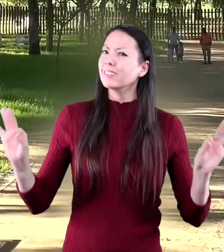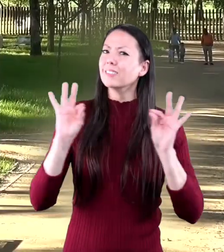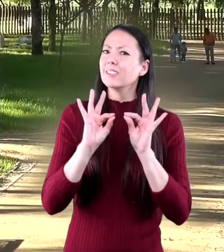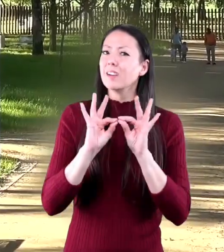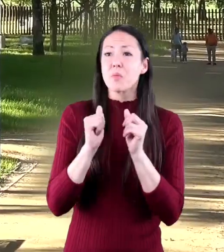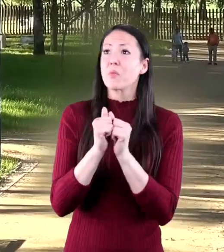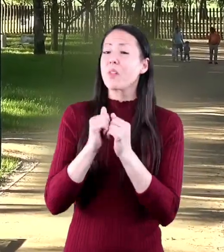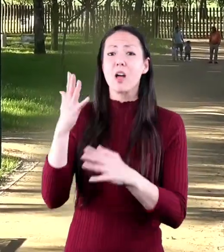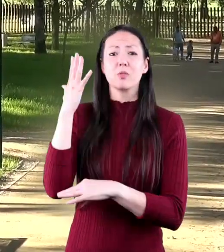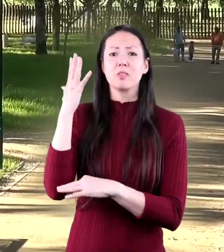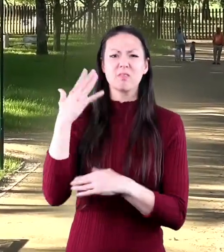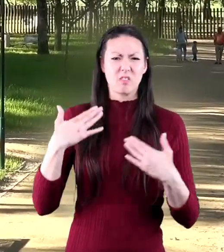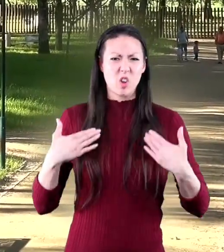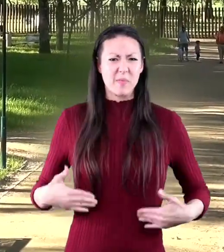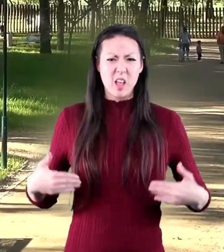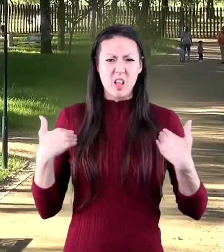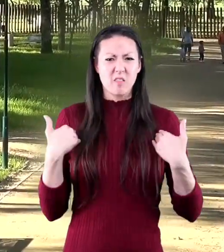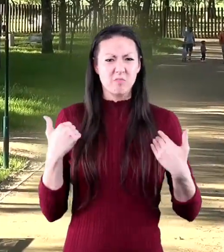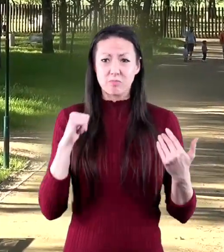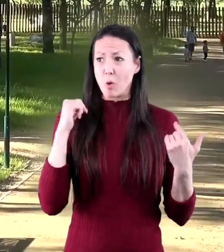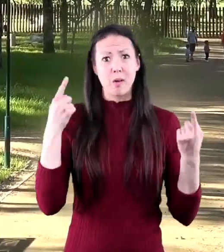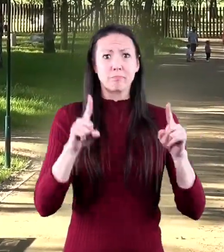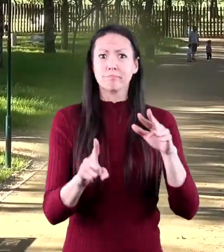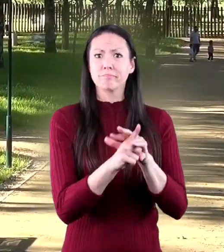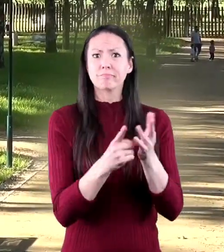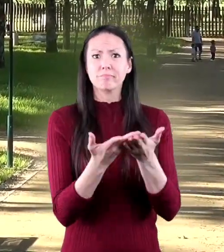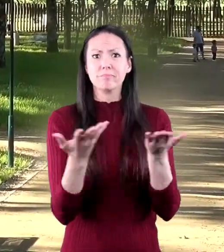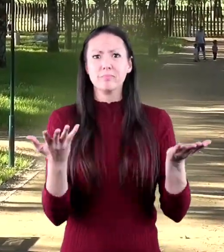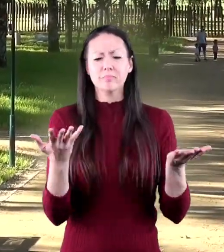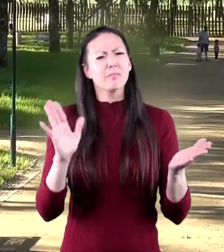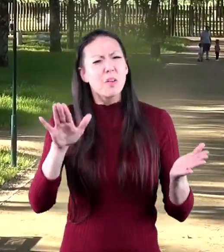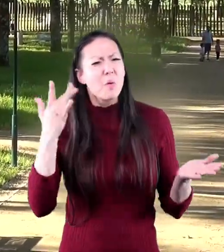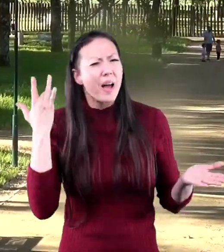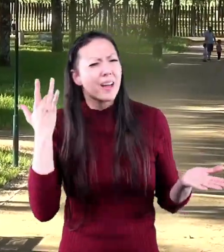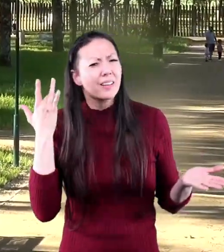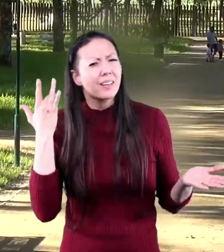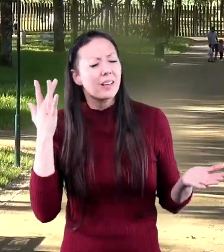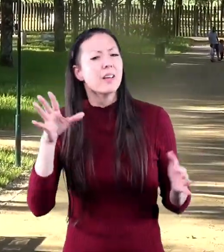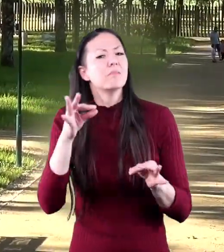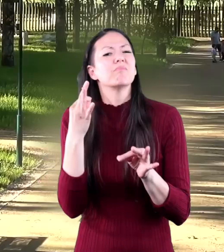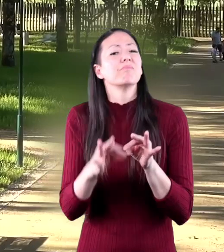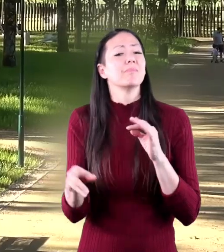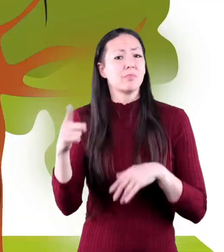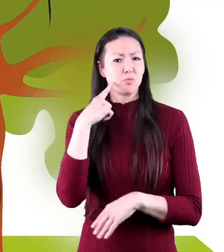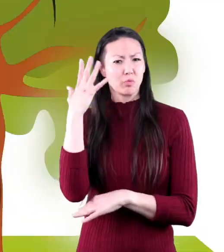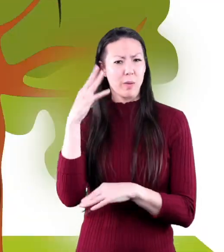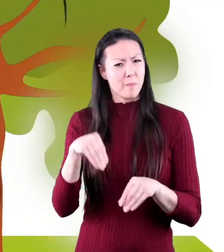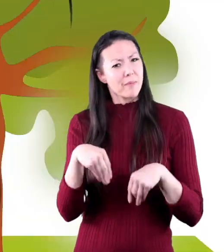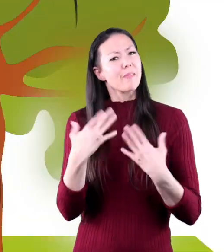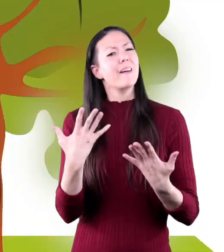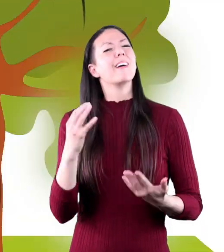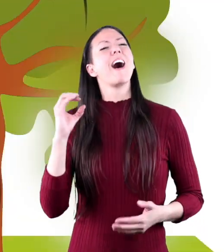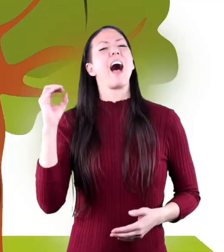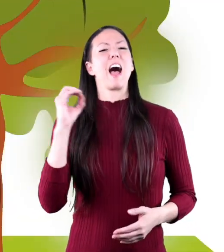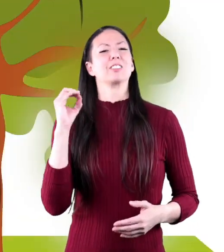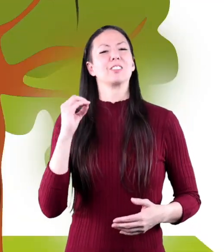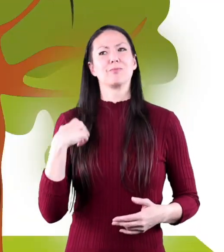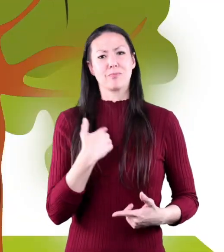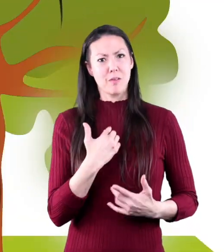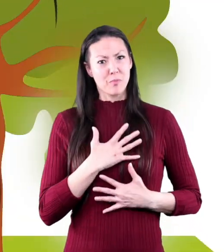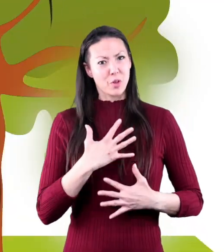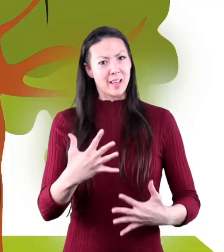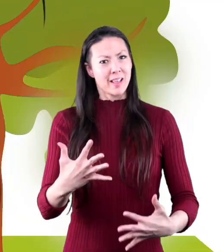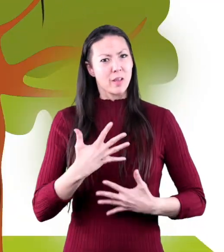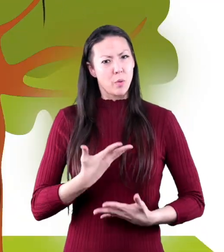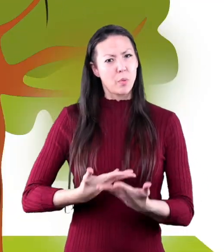trees are important. Without them, humans and other animals couldn't exist. But why? Simply put, trees provide